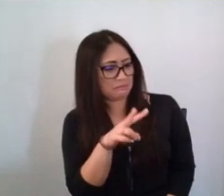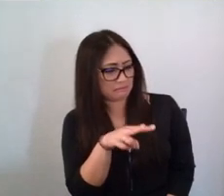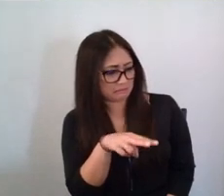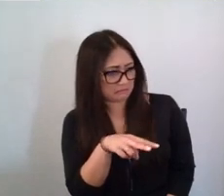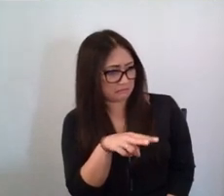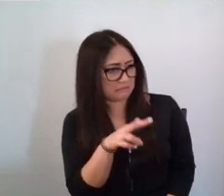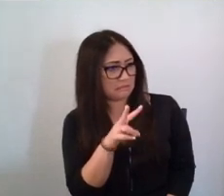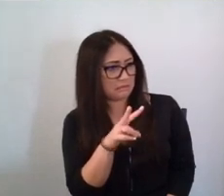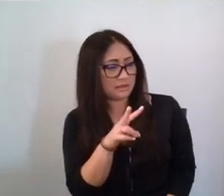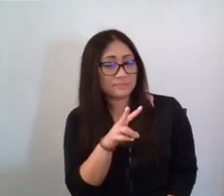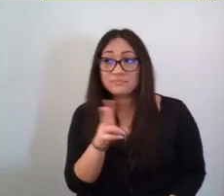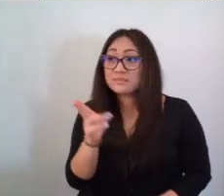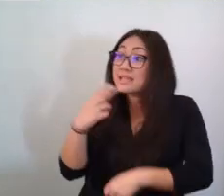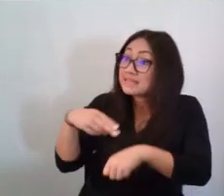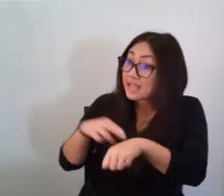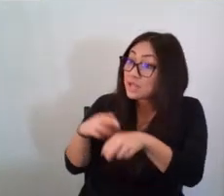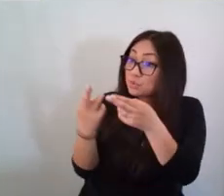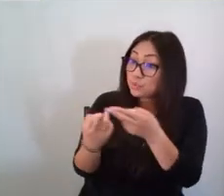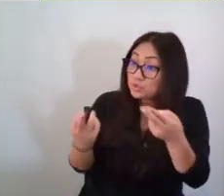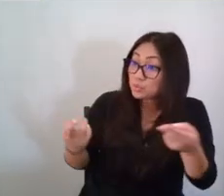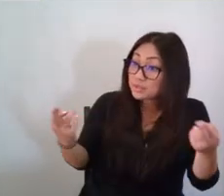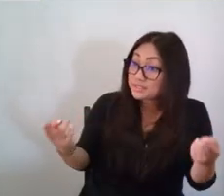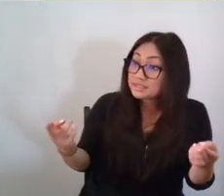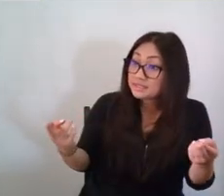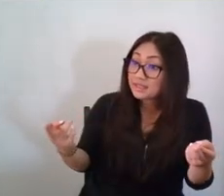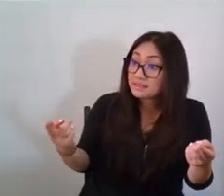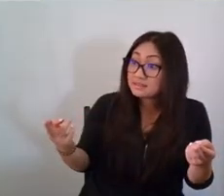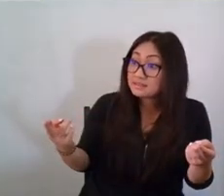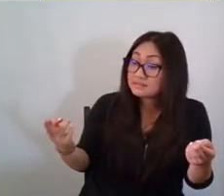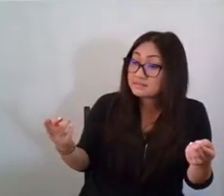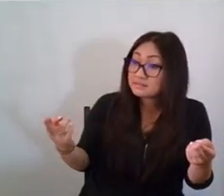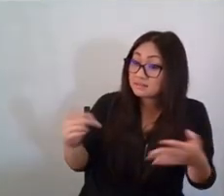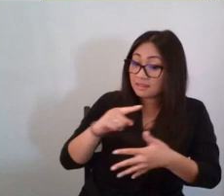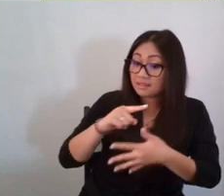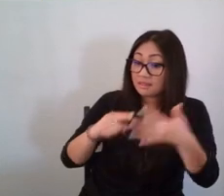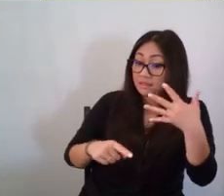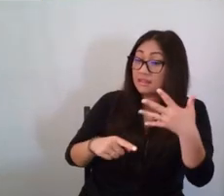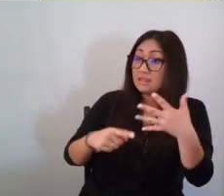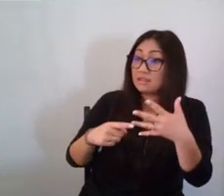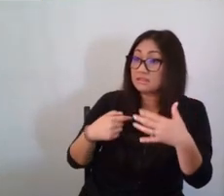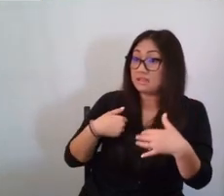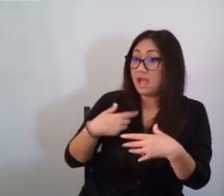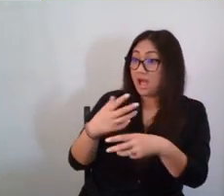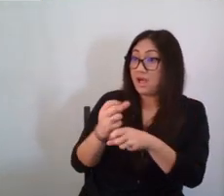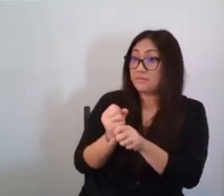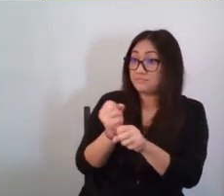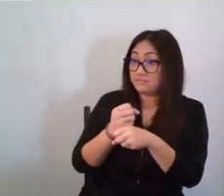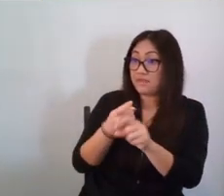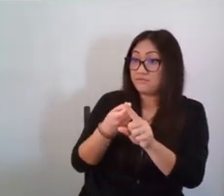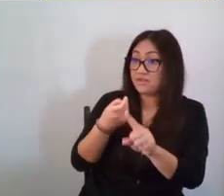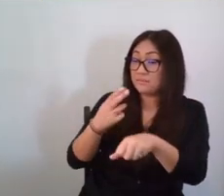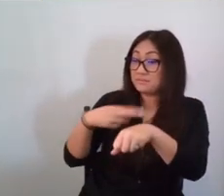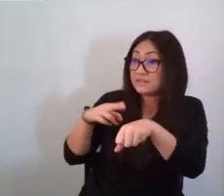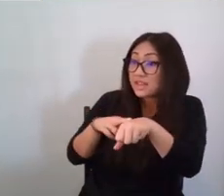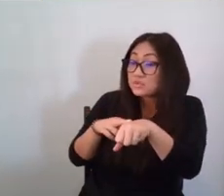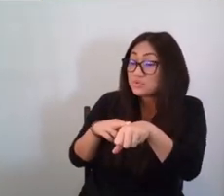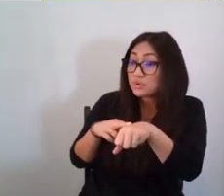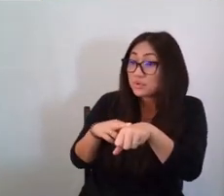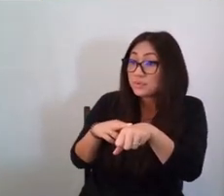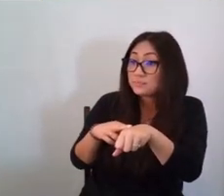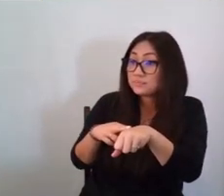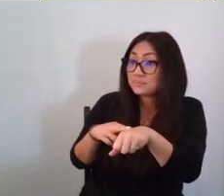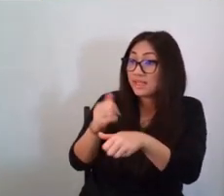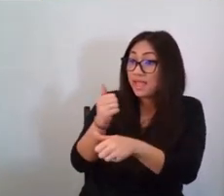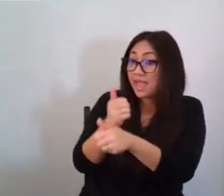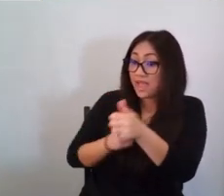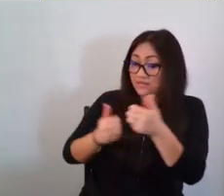From natural resources. Of things we get from nature, from the environment. Every single part of